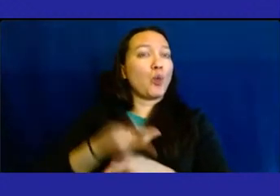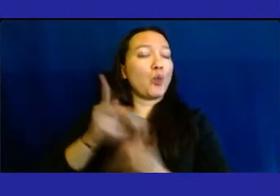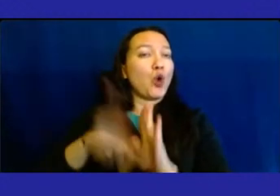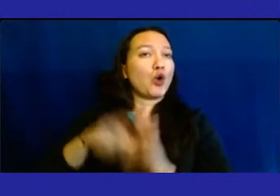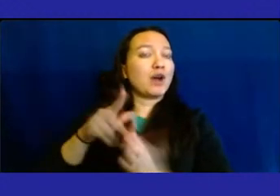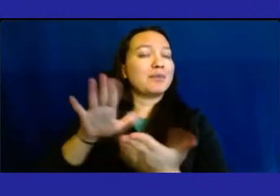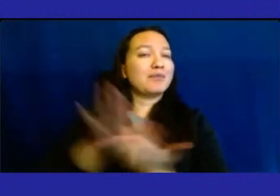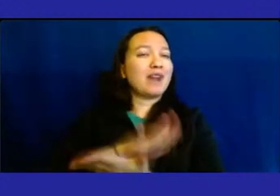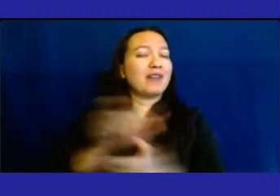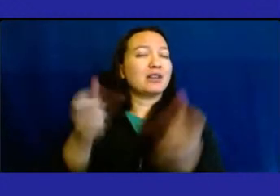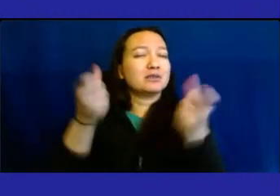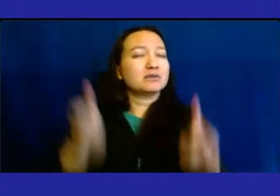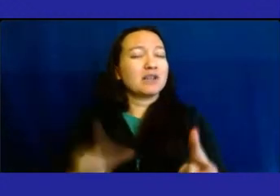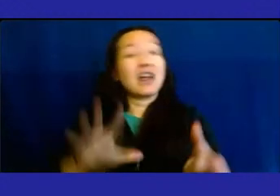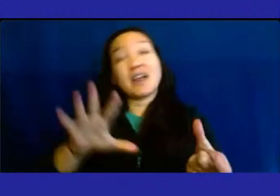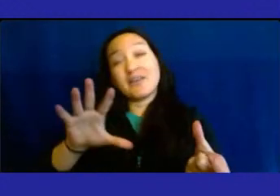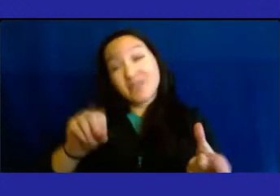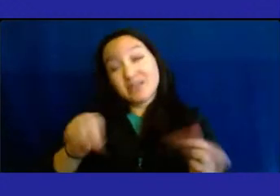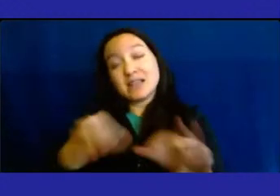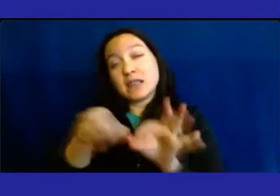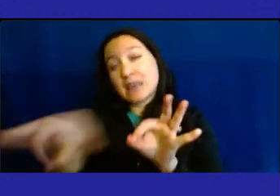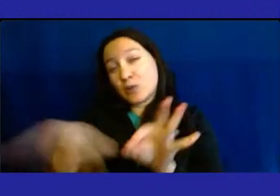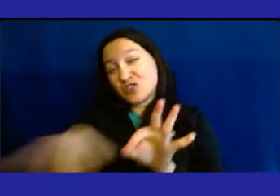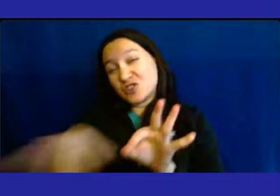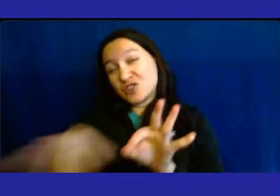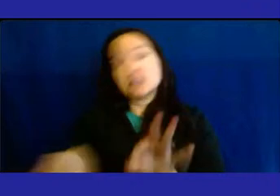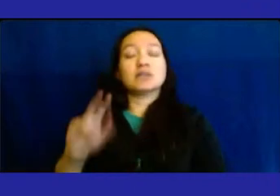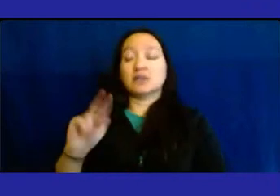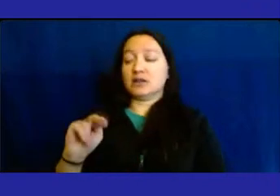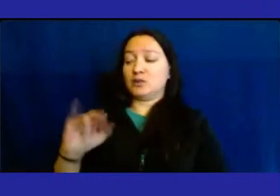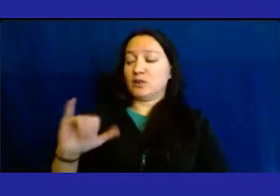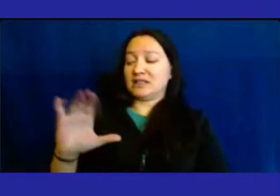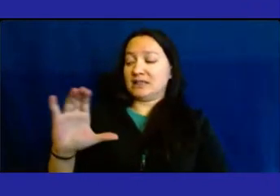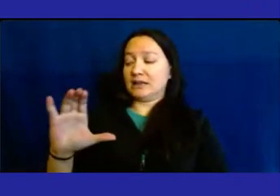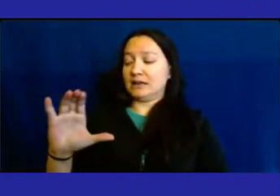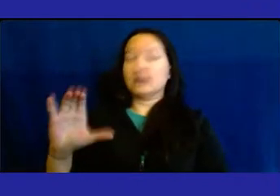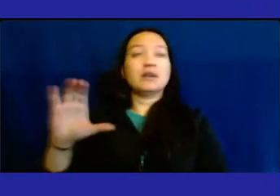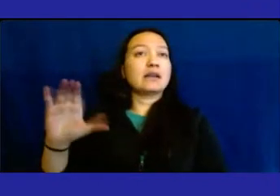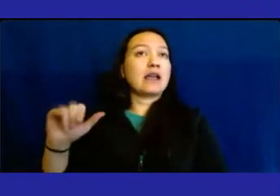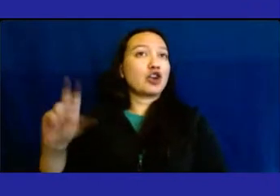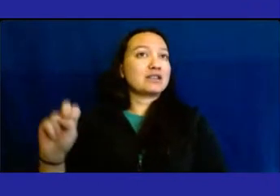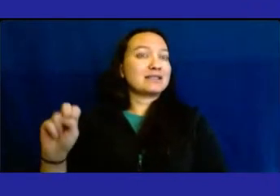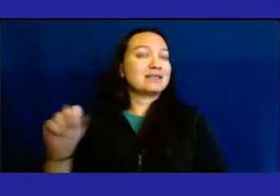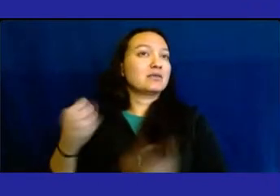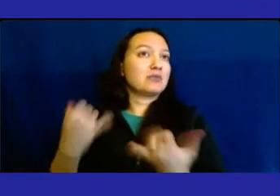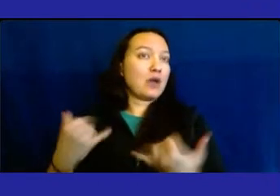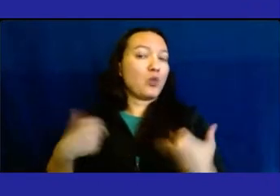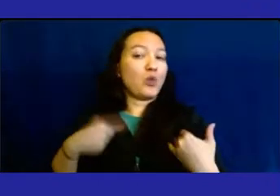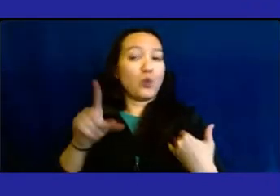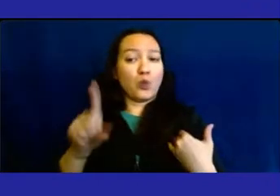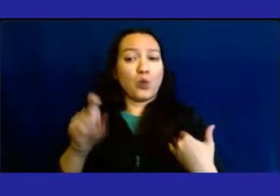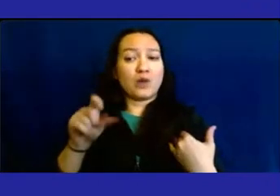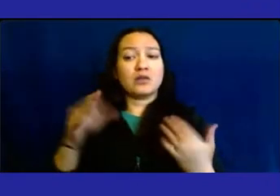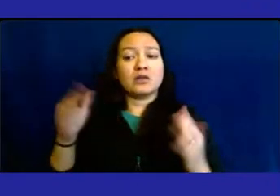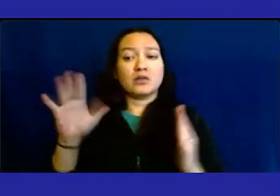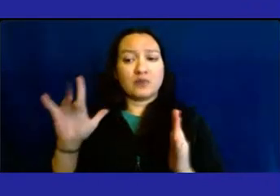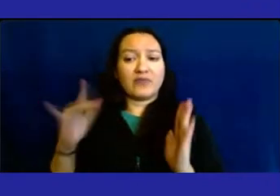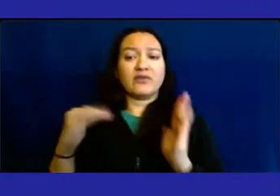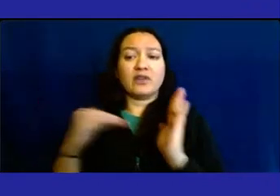different languages. And New York City care now has 125,000 members.